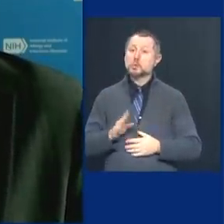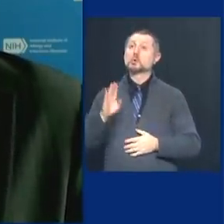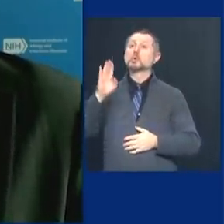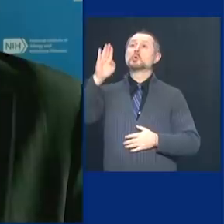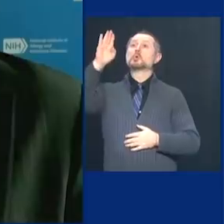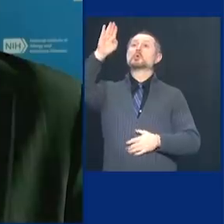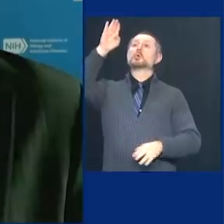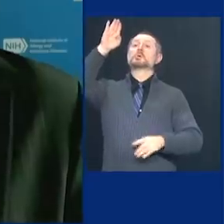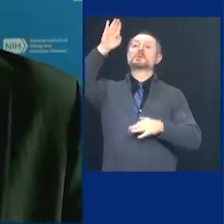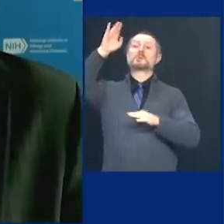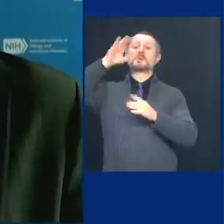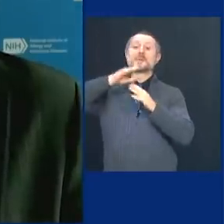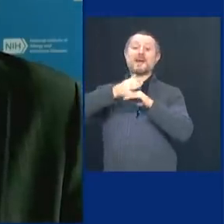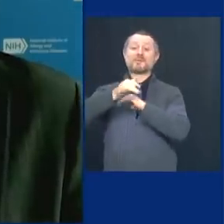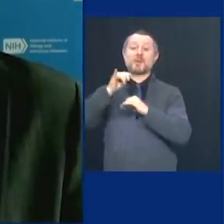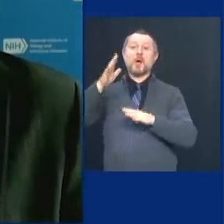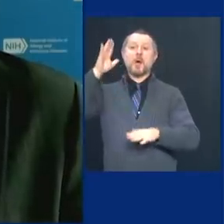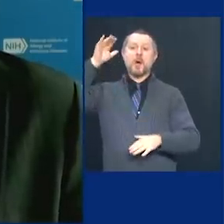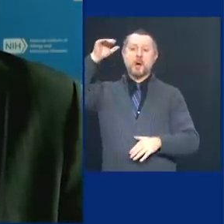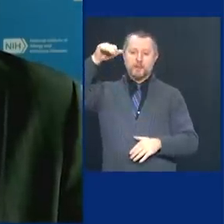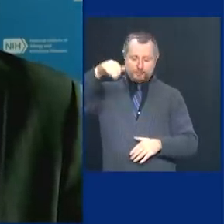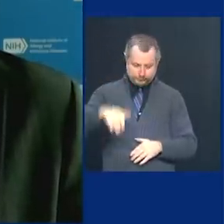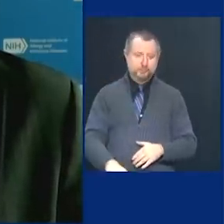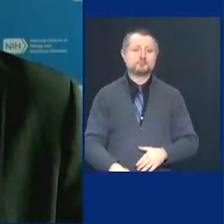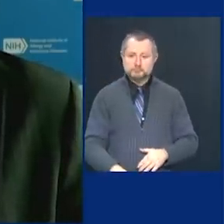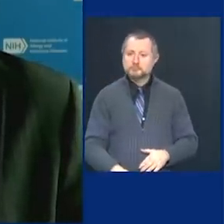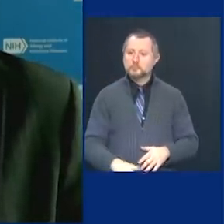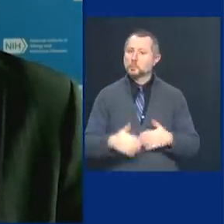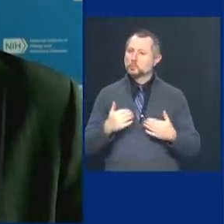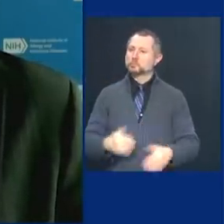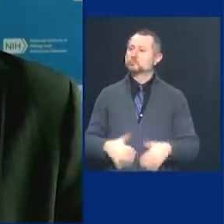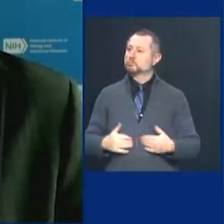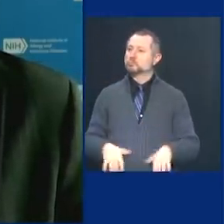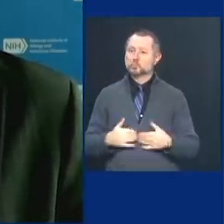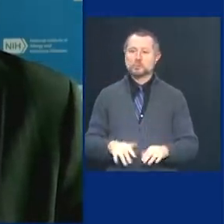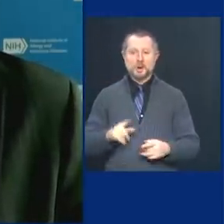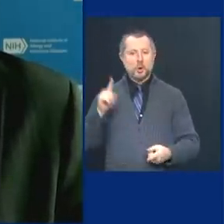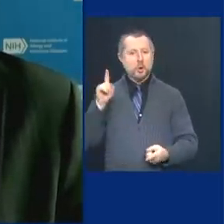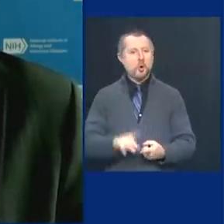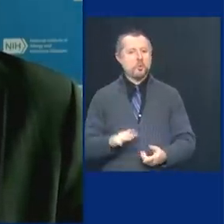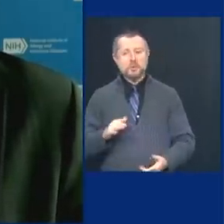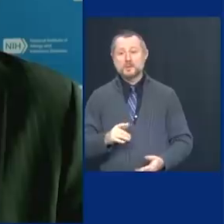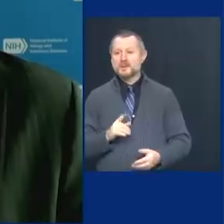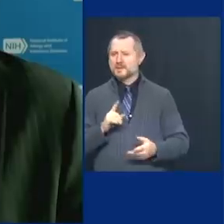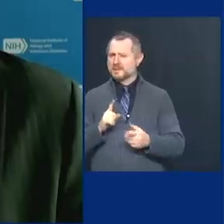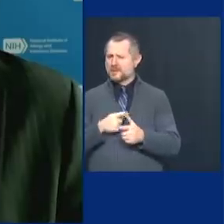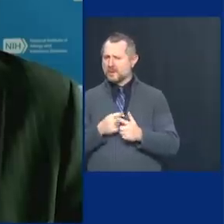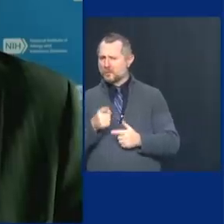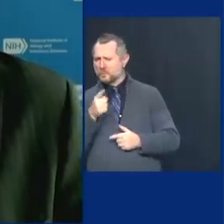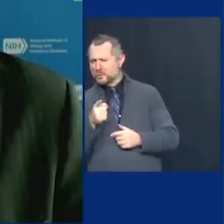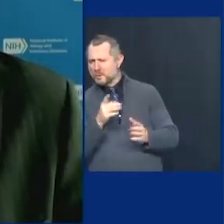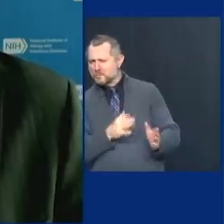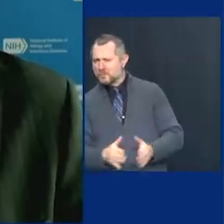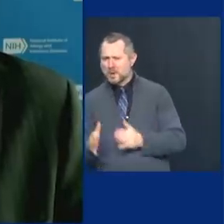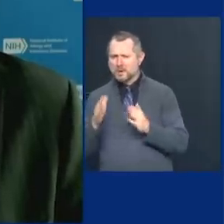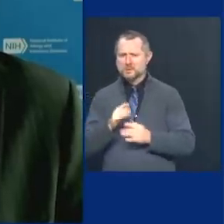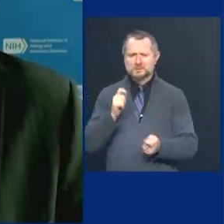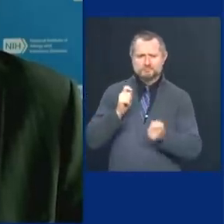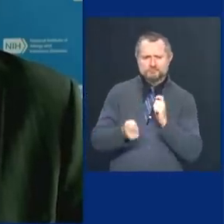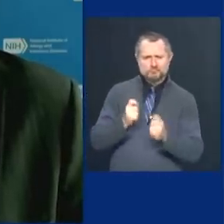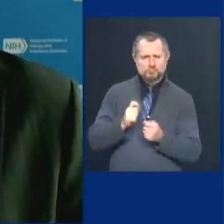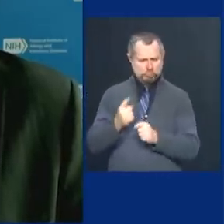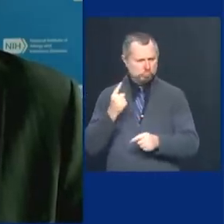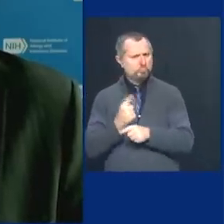level went way, way down and very, very low. And then you did things which were the appropriate way